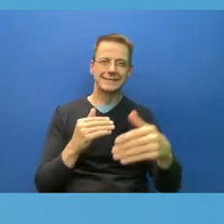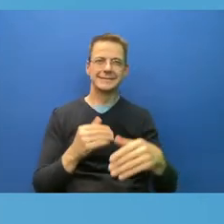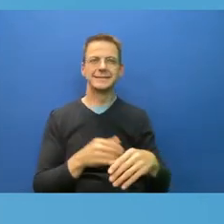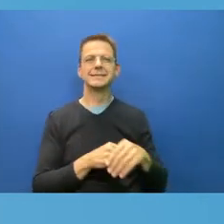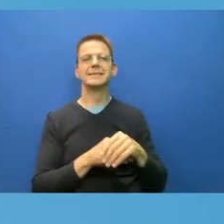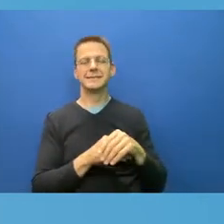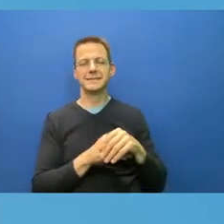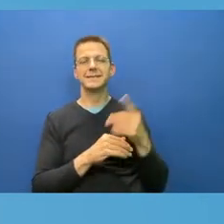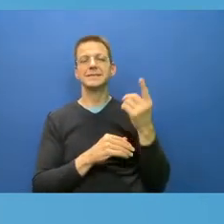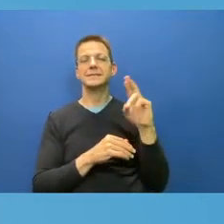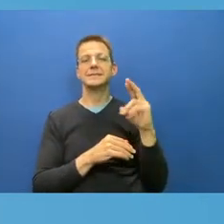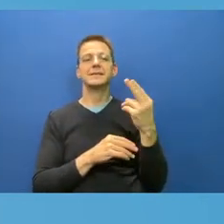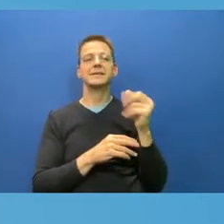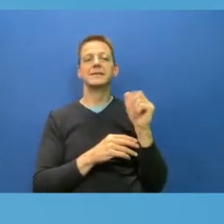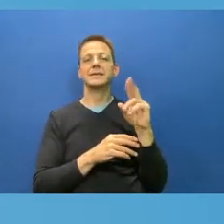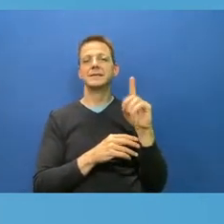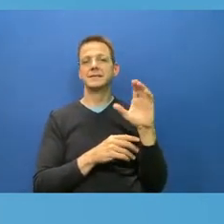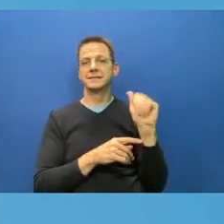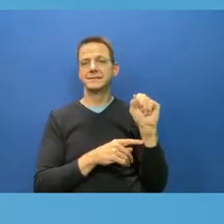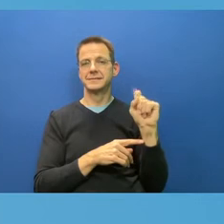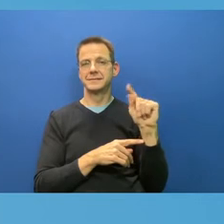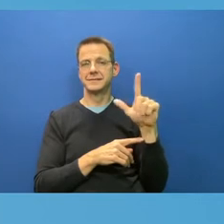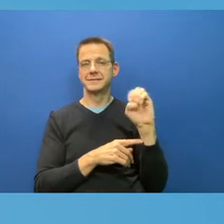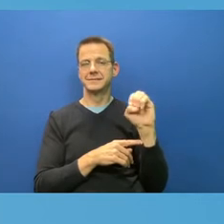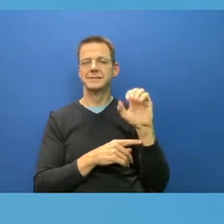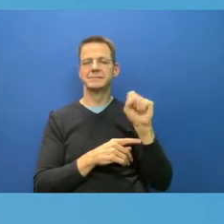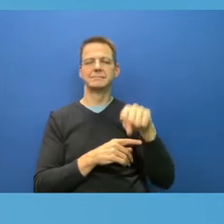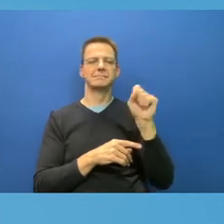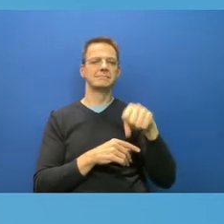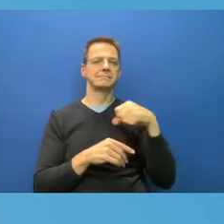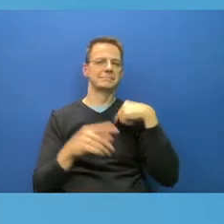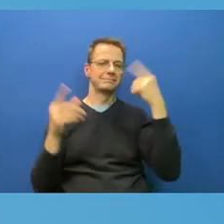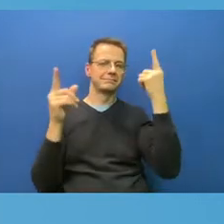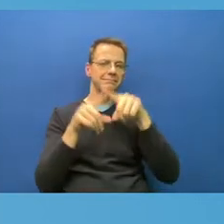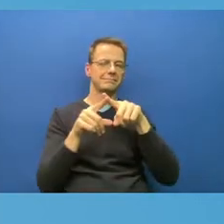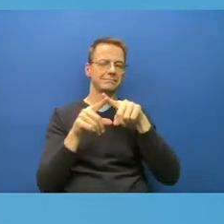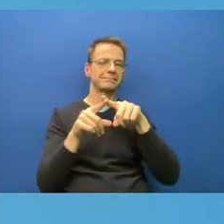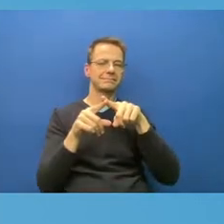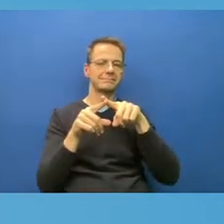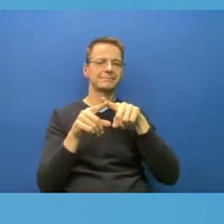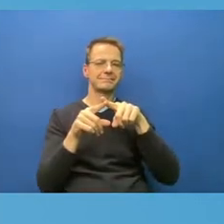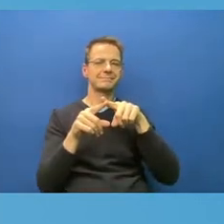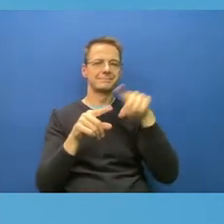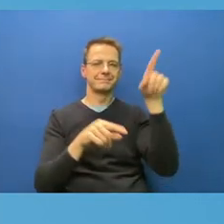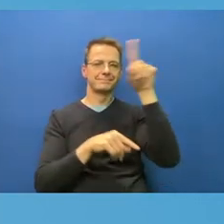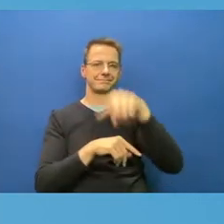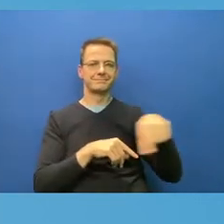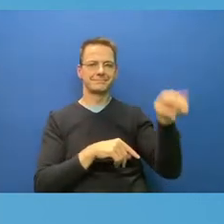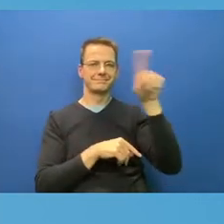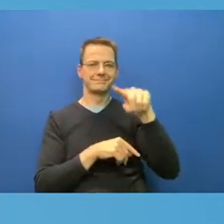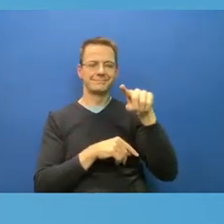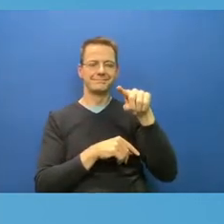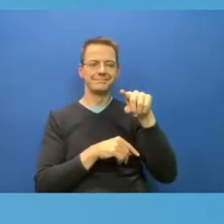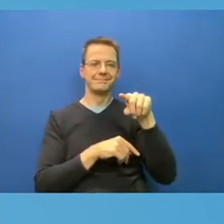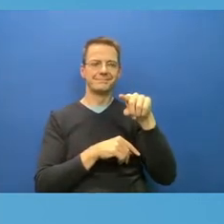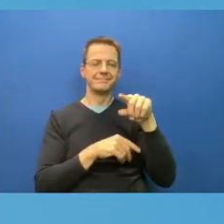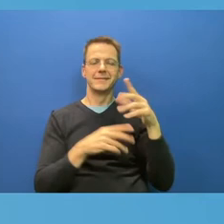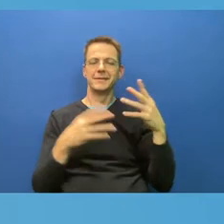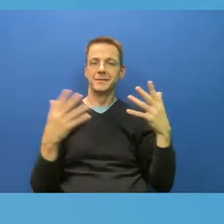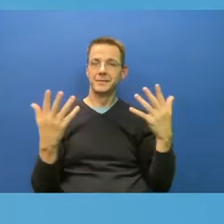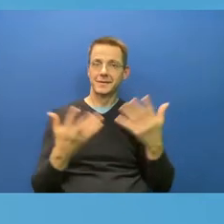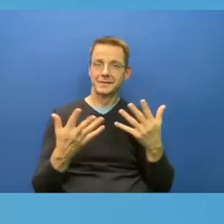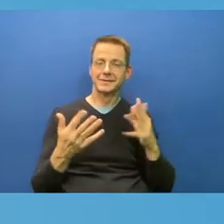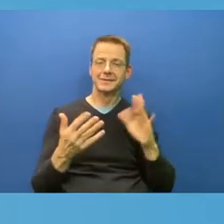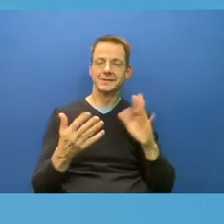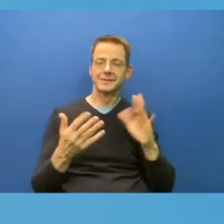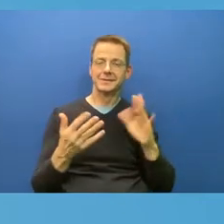what I think would be along the lines of those light touch measures is, well, first, not withdrawing the current measures too quickly, not being too eager to